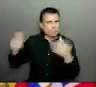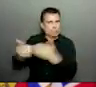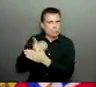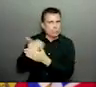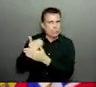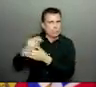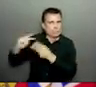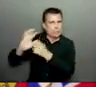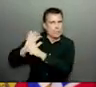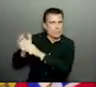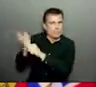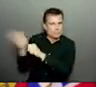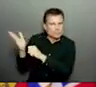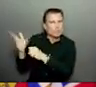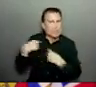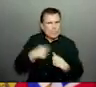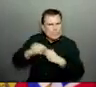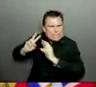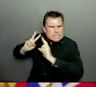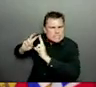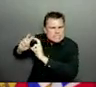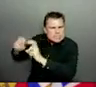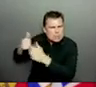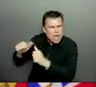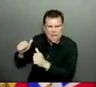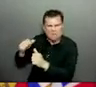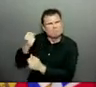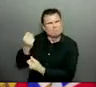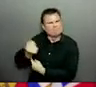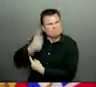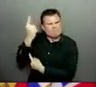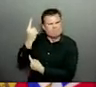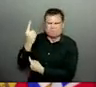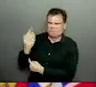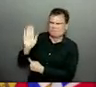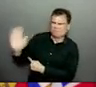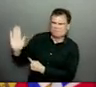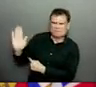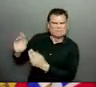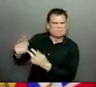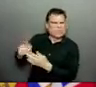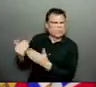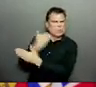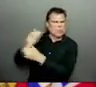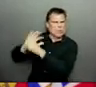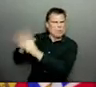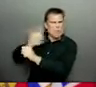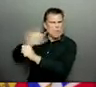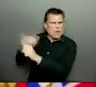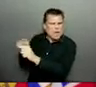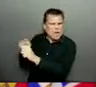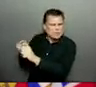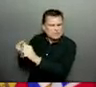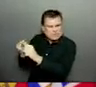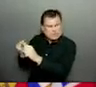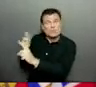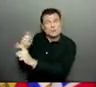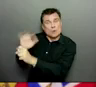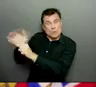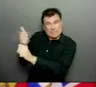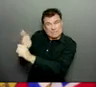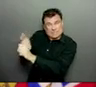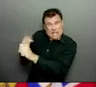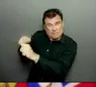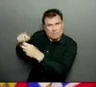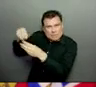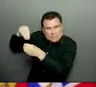the very, the mutations has made the virus more easily able to attach to those receptors that allow the virus to